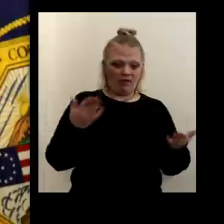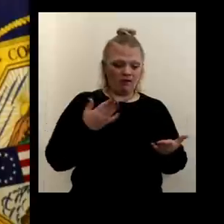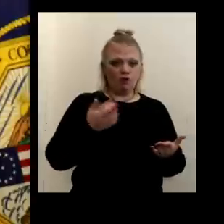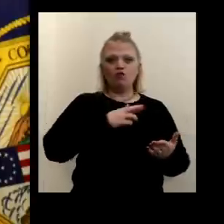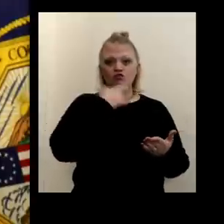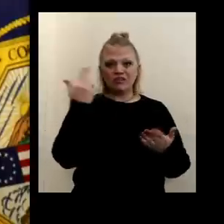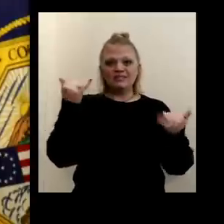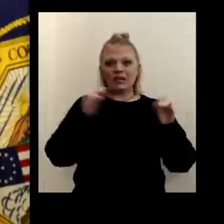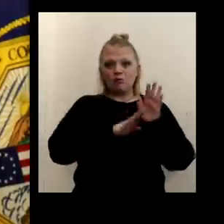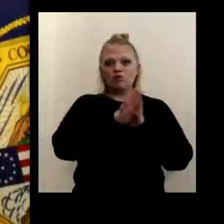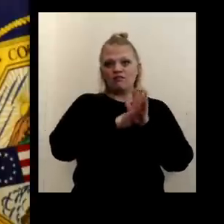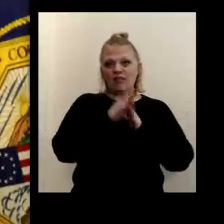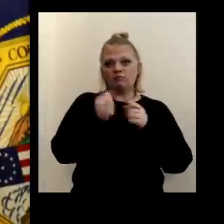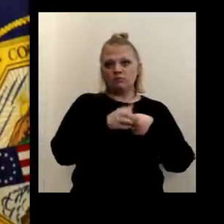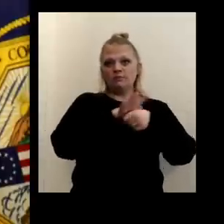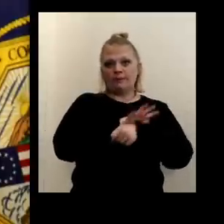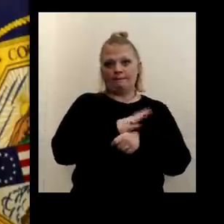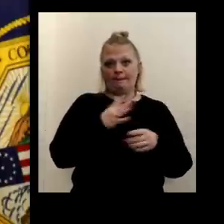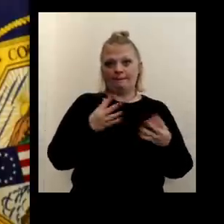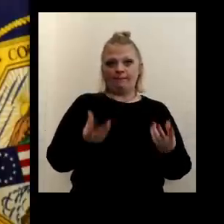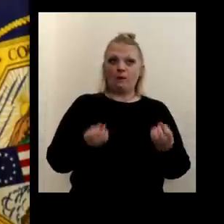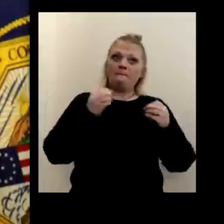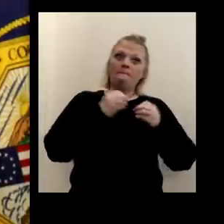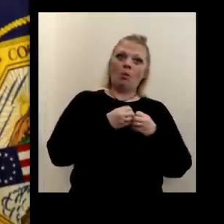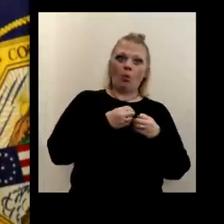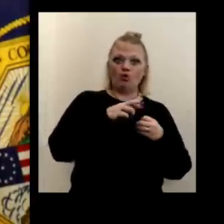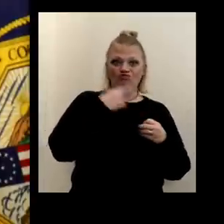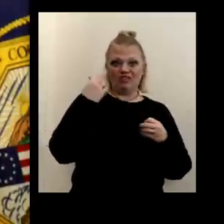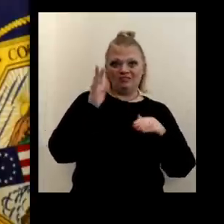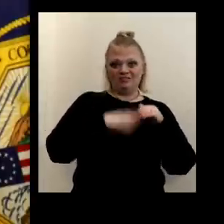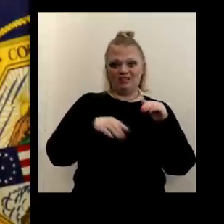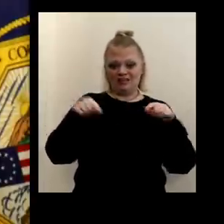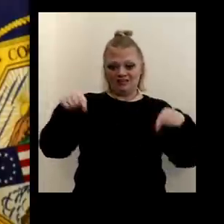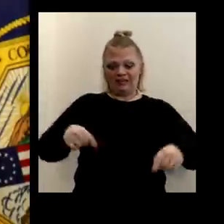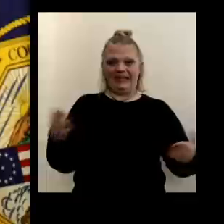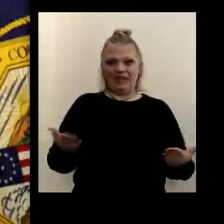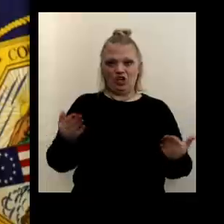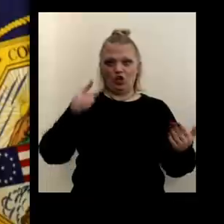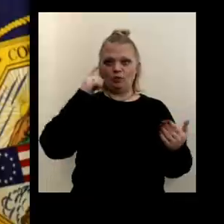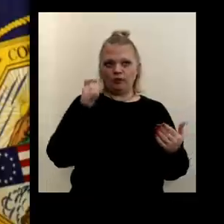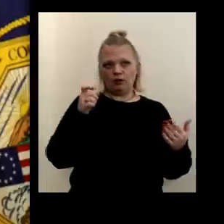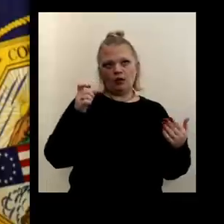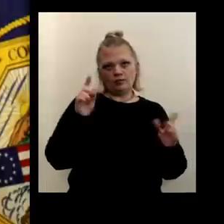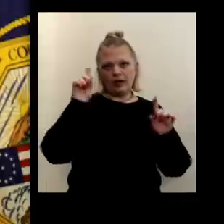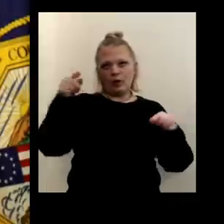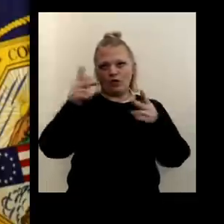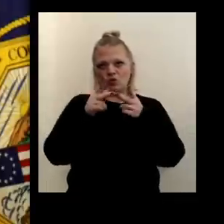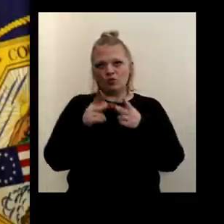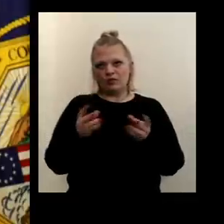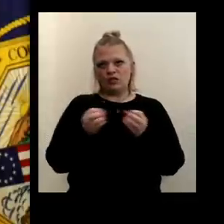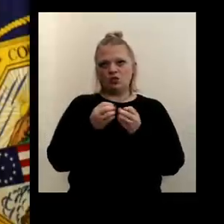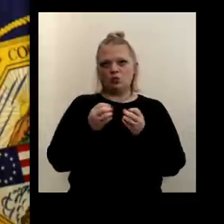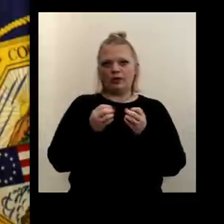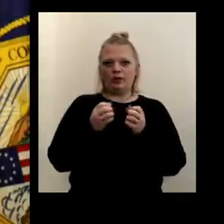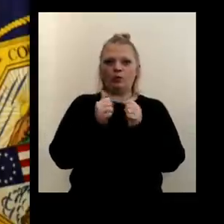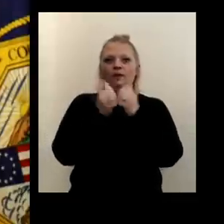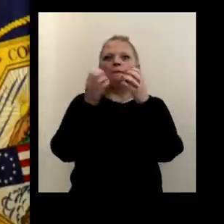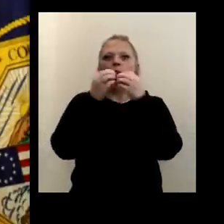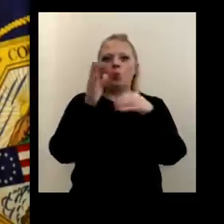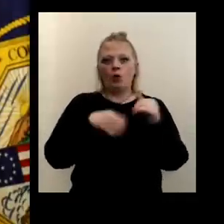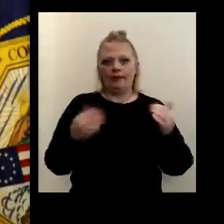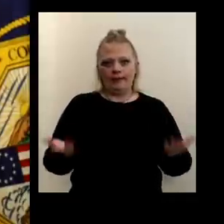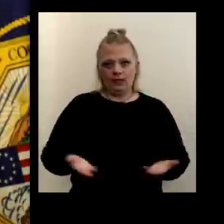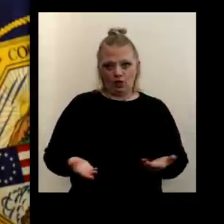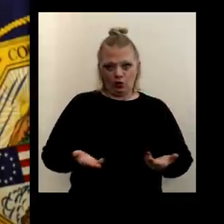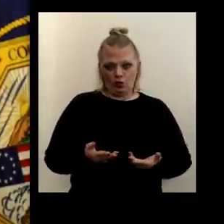at risk of developing COVID-19, more so than the general population, just because they've been a place with a lot of COVID-19. So, um,